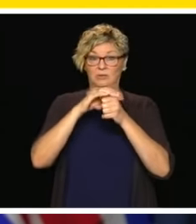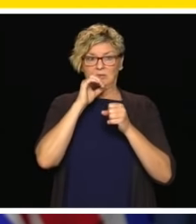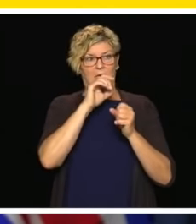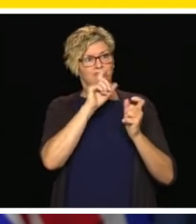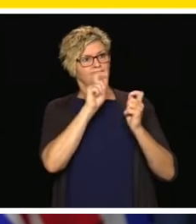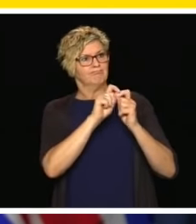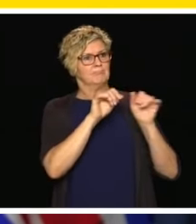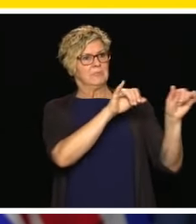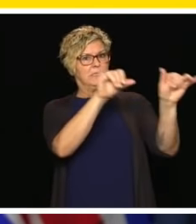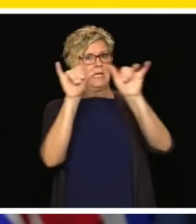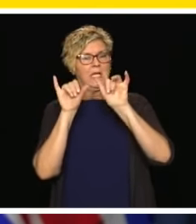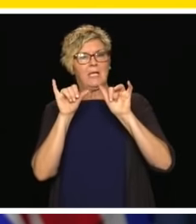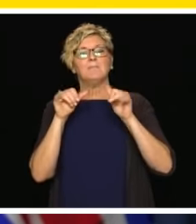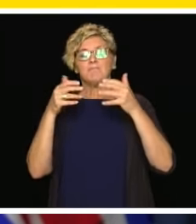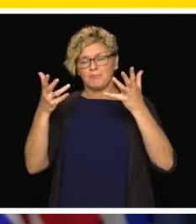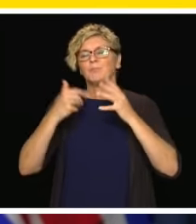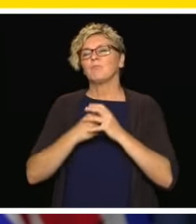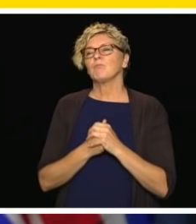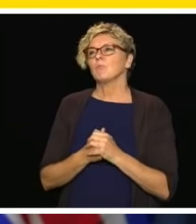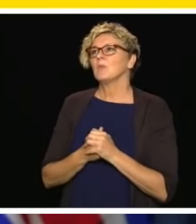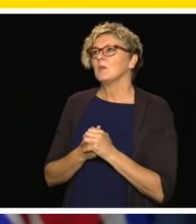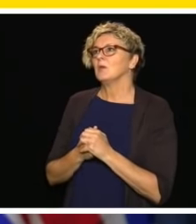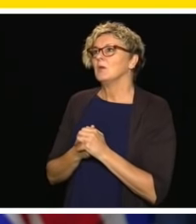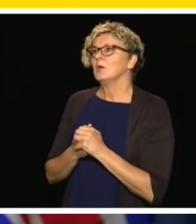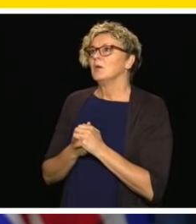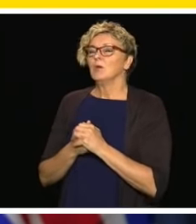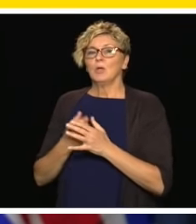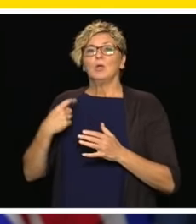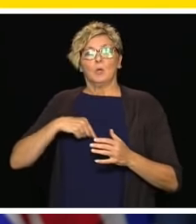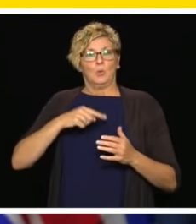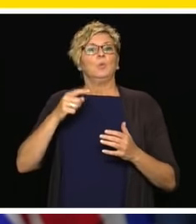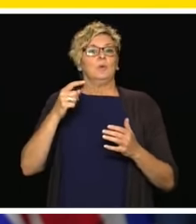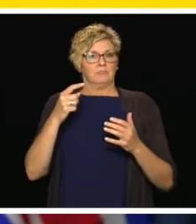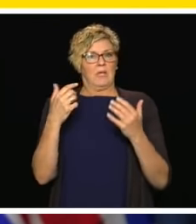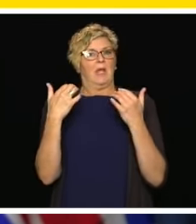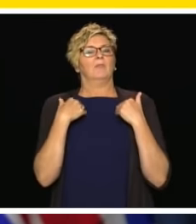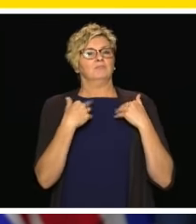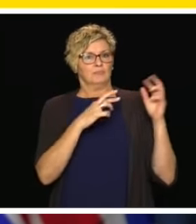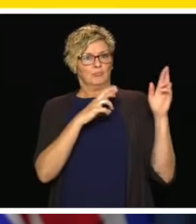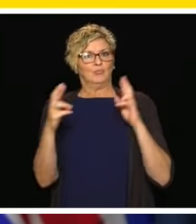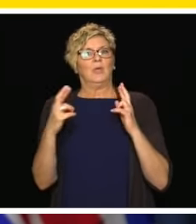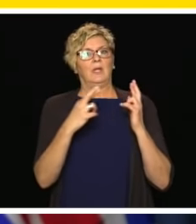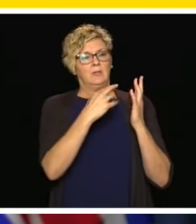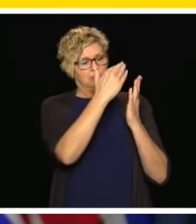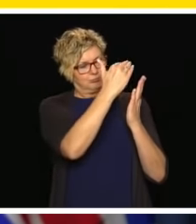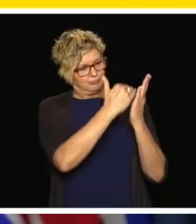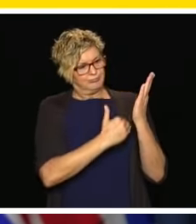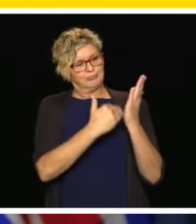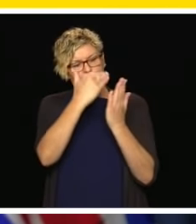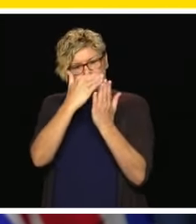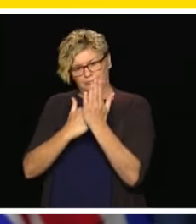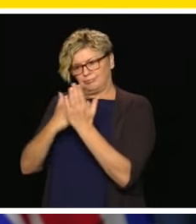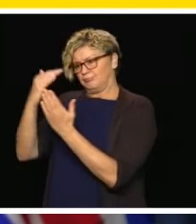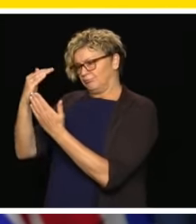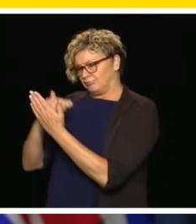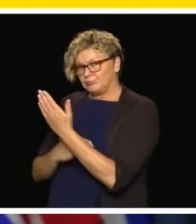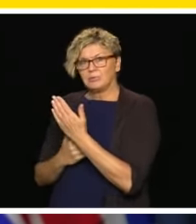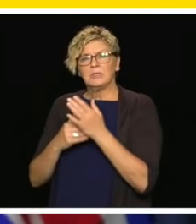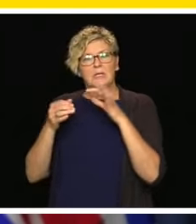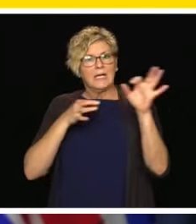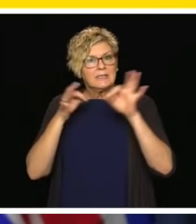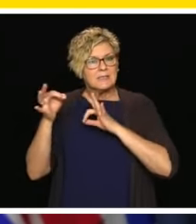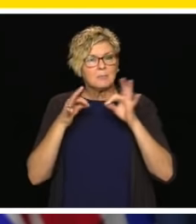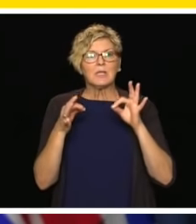We're releasing a number of documents that bring consistent, clear direction today around the new health and safety